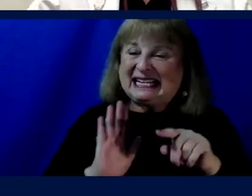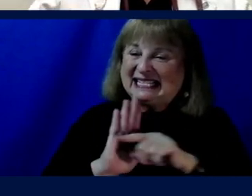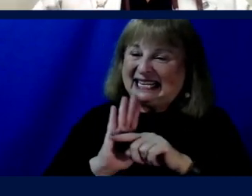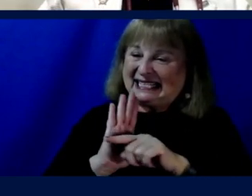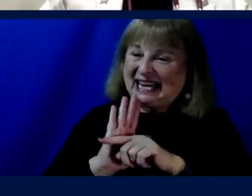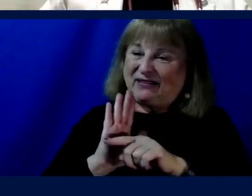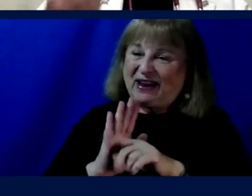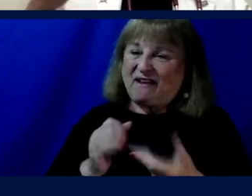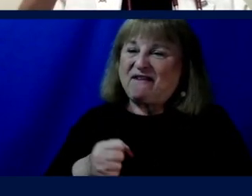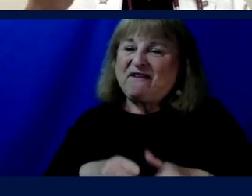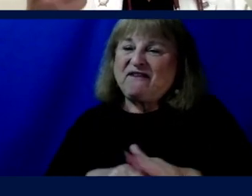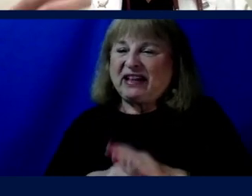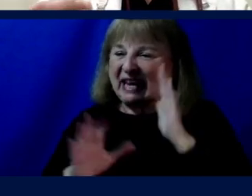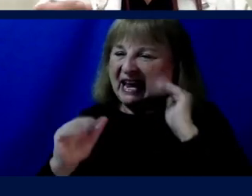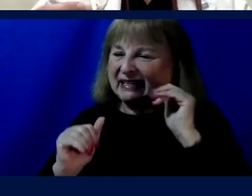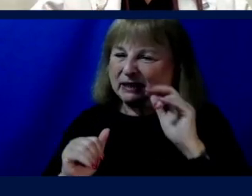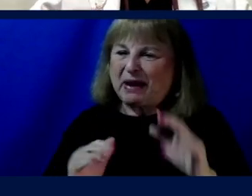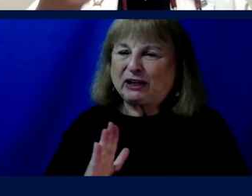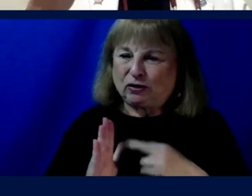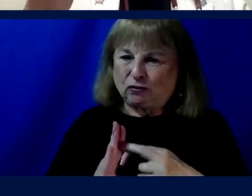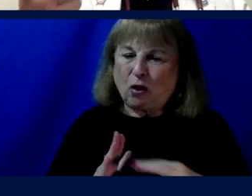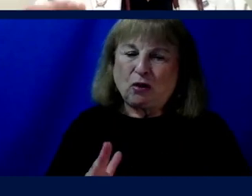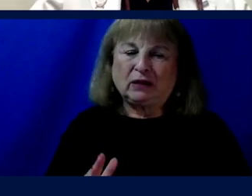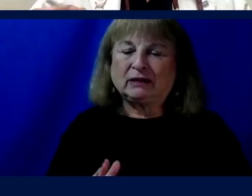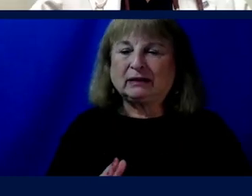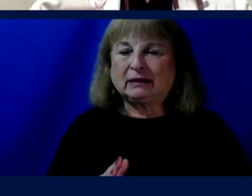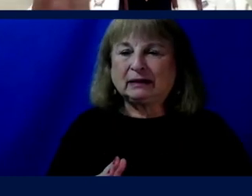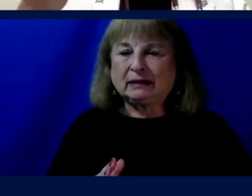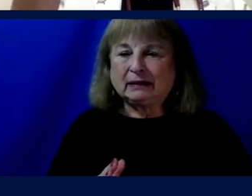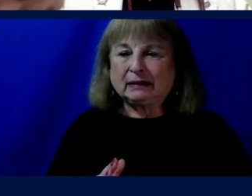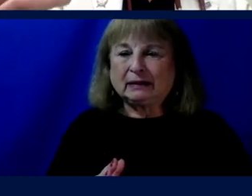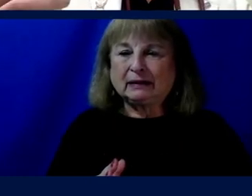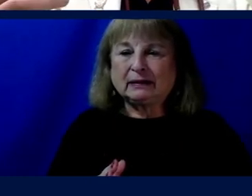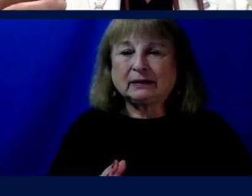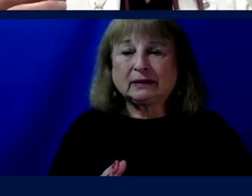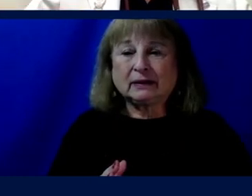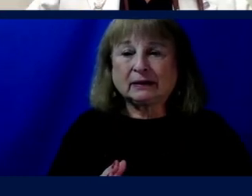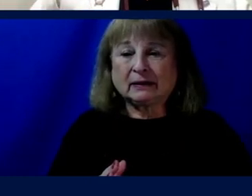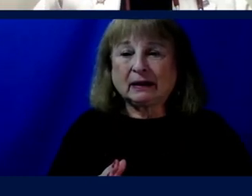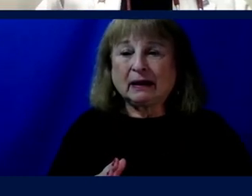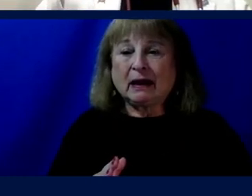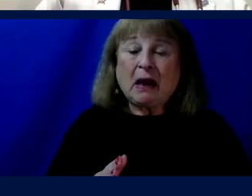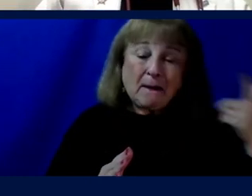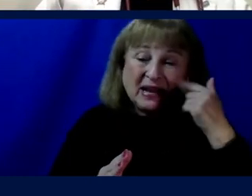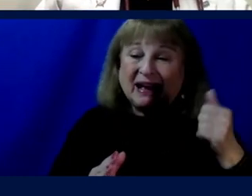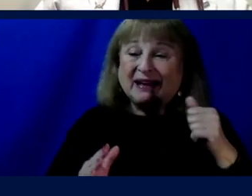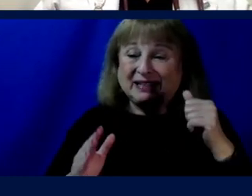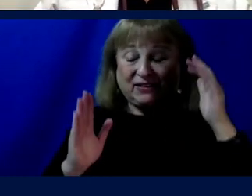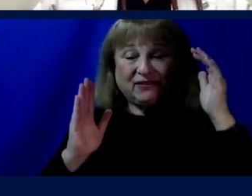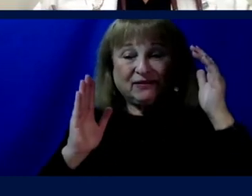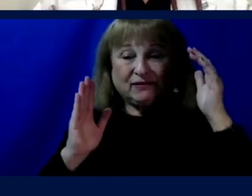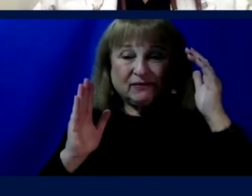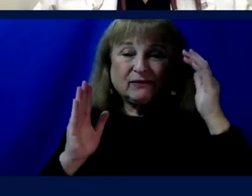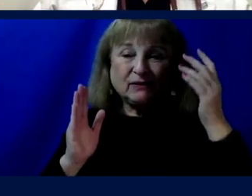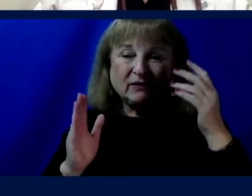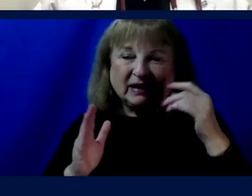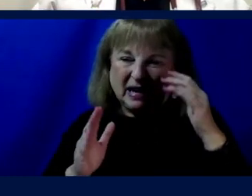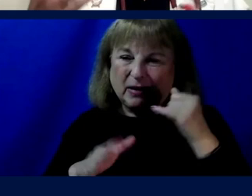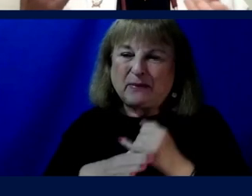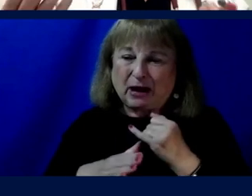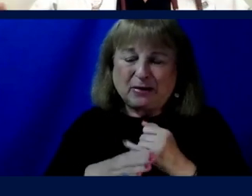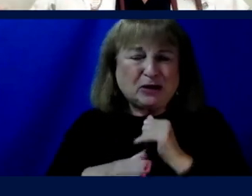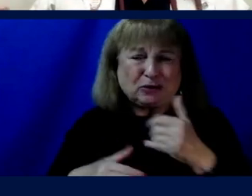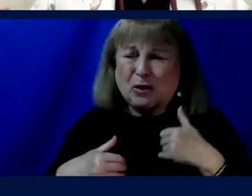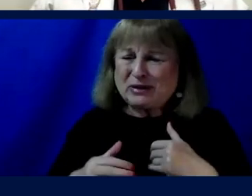filling an expected role because of a restriction due to an impairment. If you do not have a disadvantage,